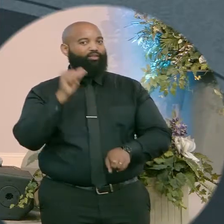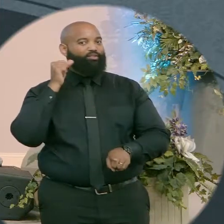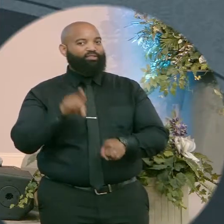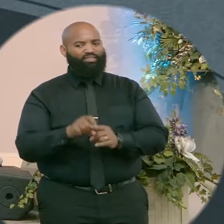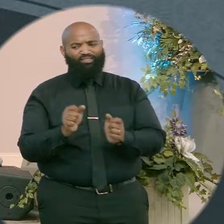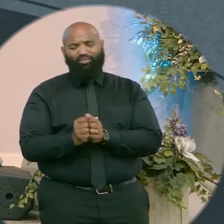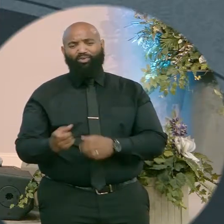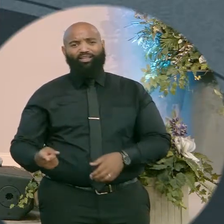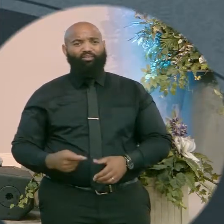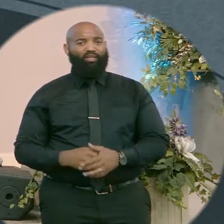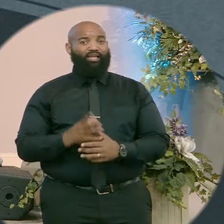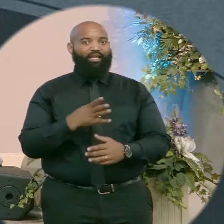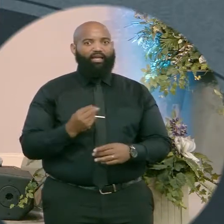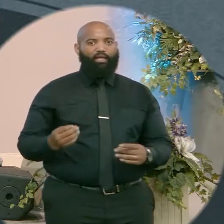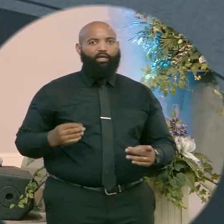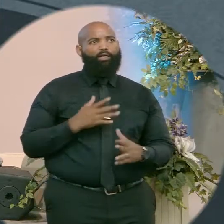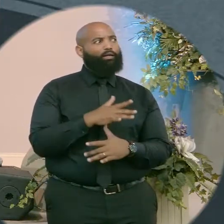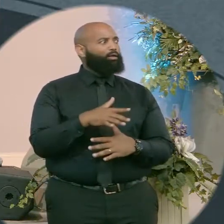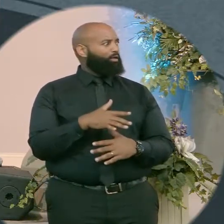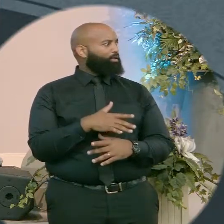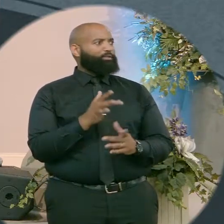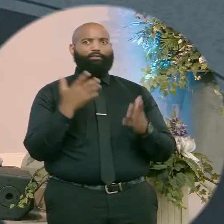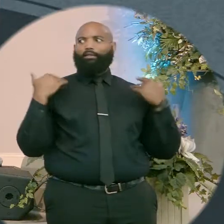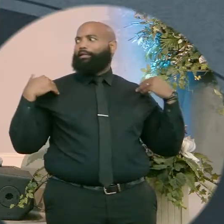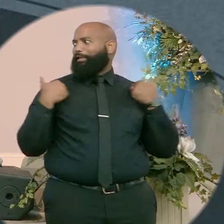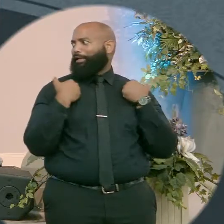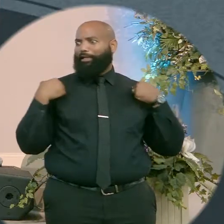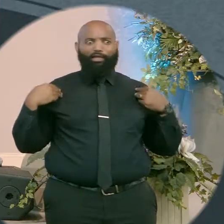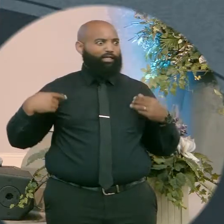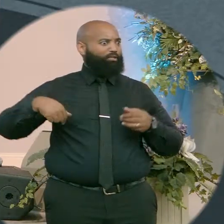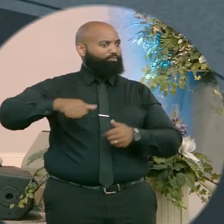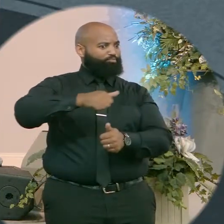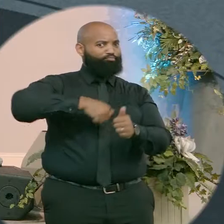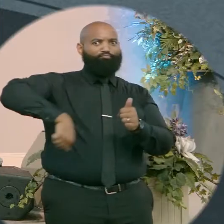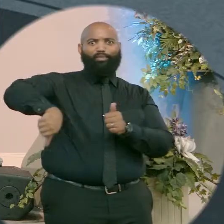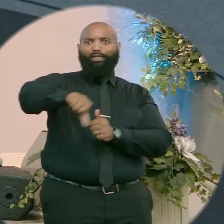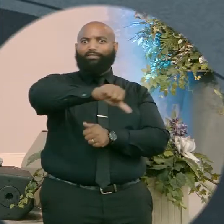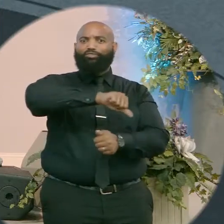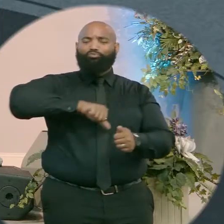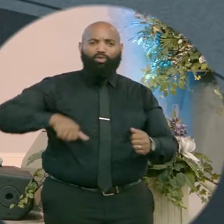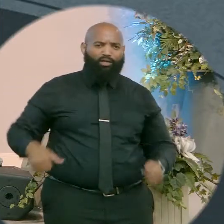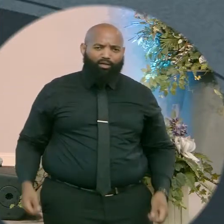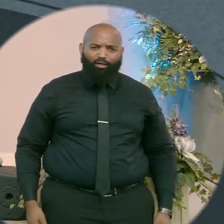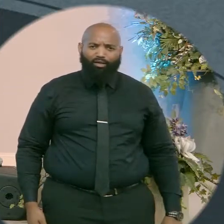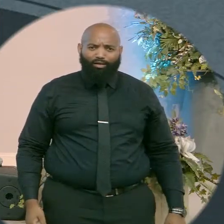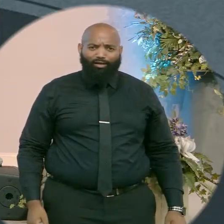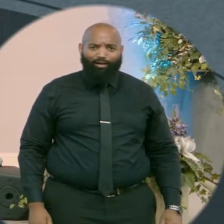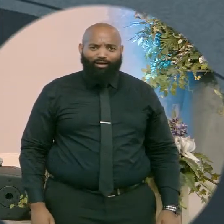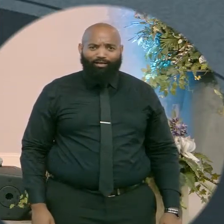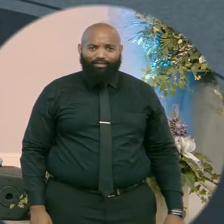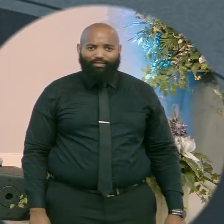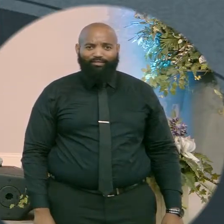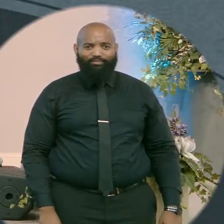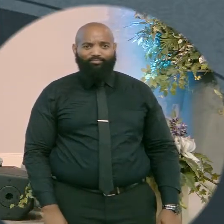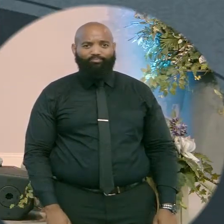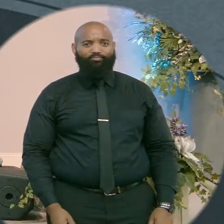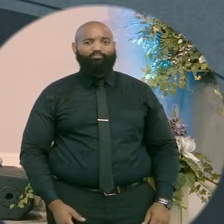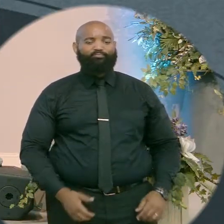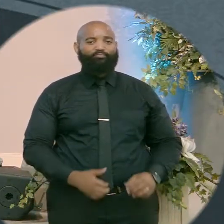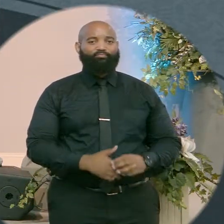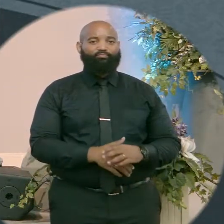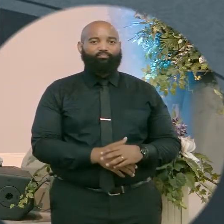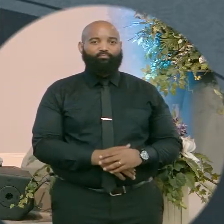and he's surrounded by wild animals. The Bible said surrounded by, he wasn't at a park. He was surrounded by wild